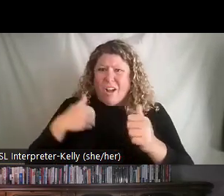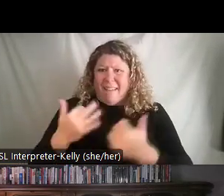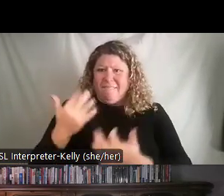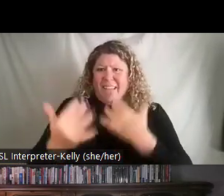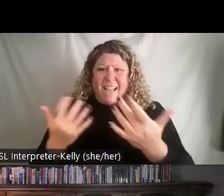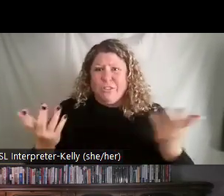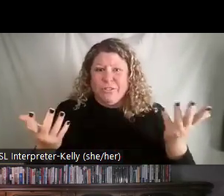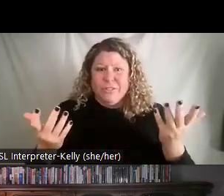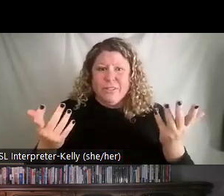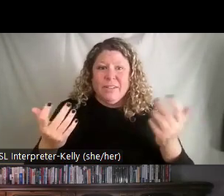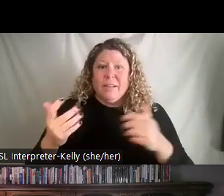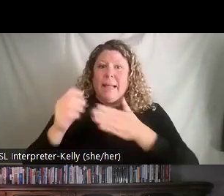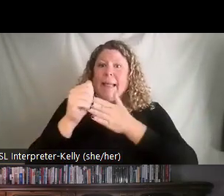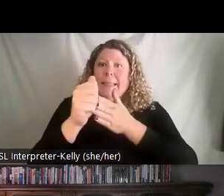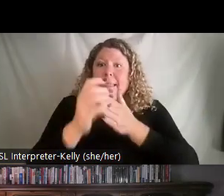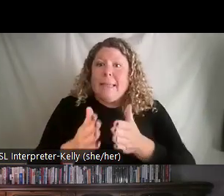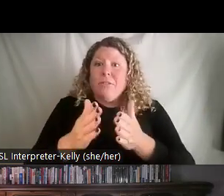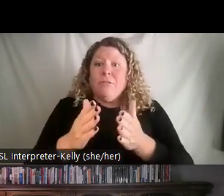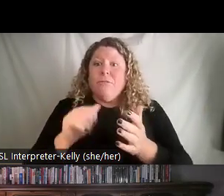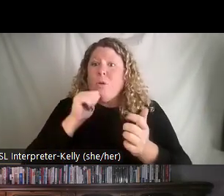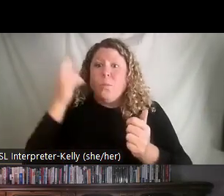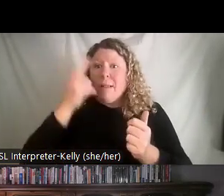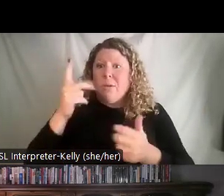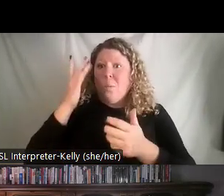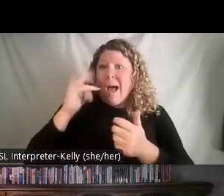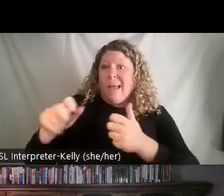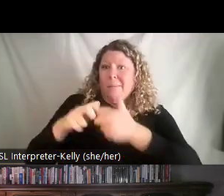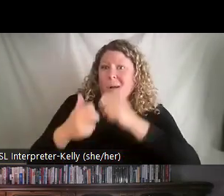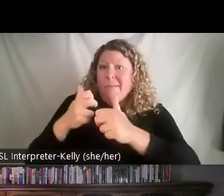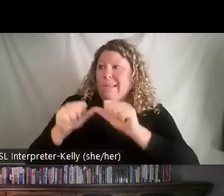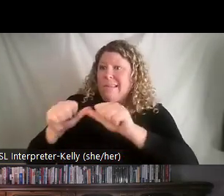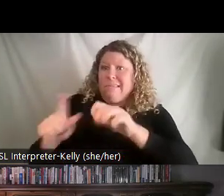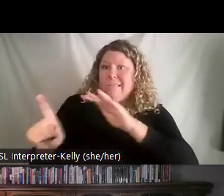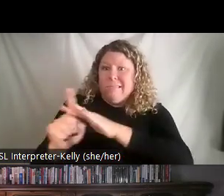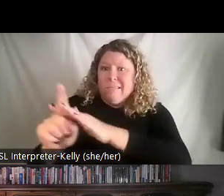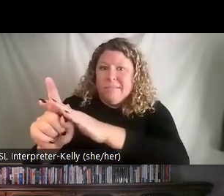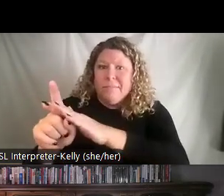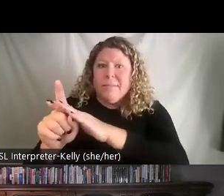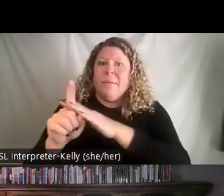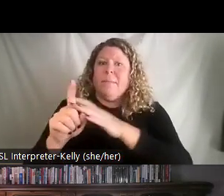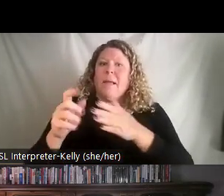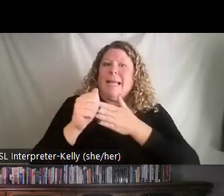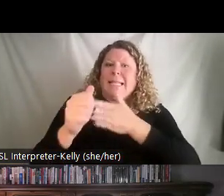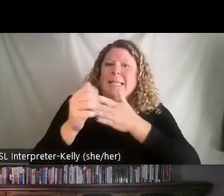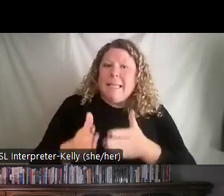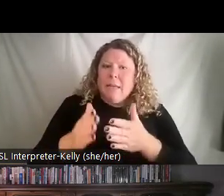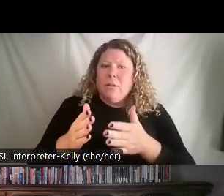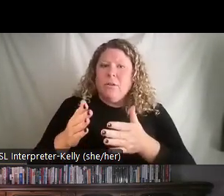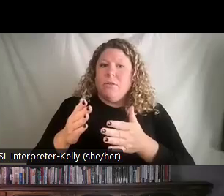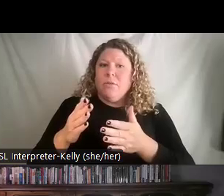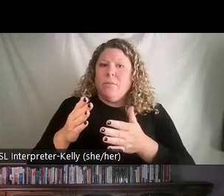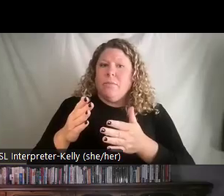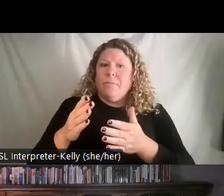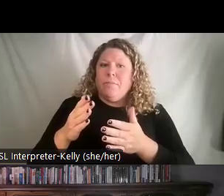figure out why the fire keeps on going and happening. But because there's action, because they're seen as, hey, they're able to put it out each and every time,